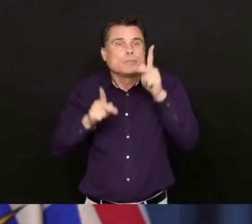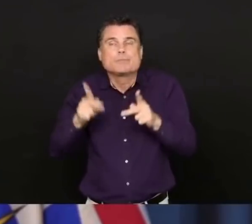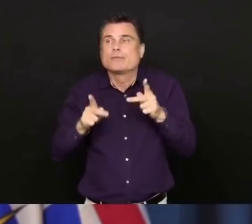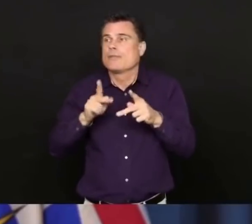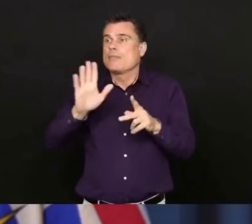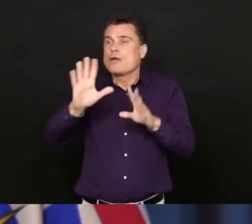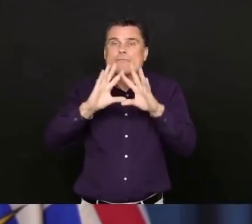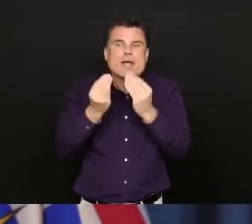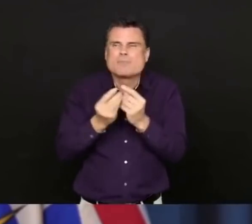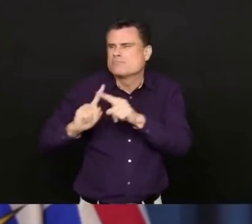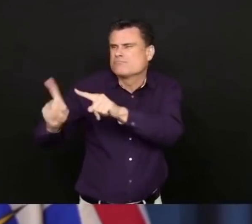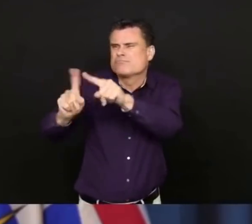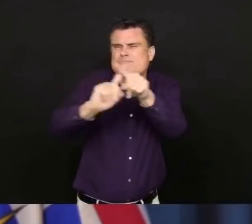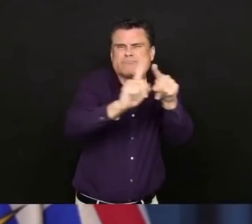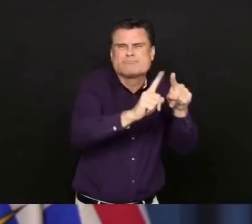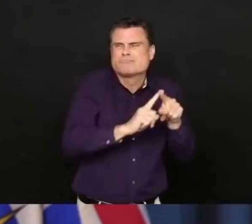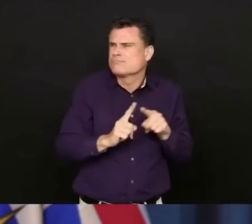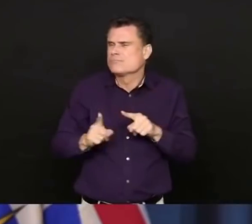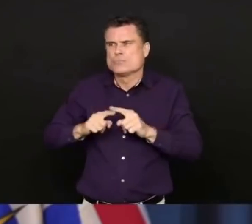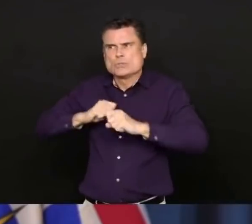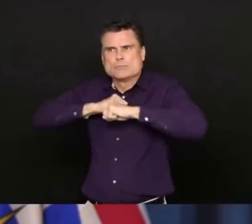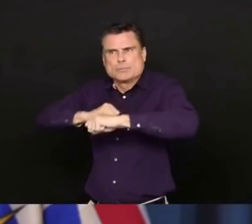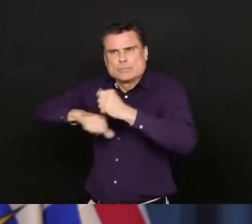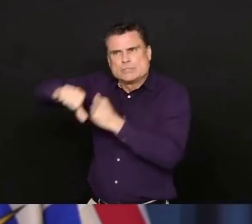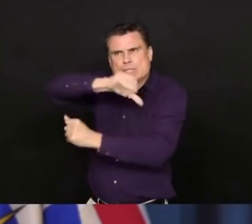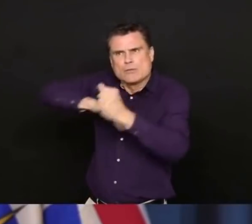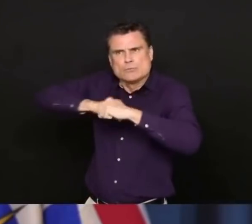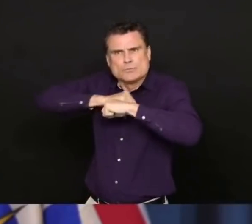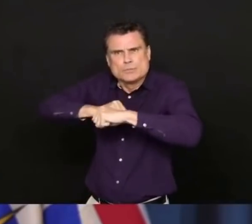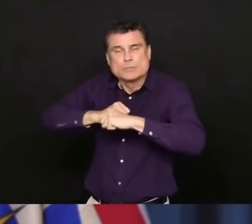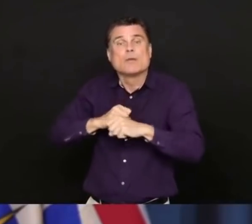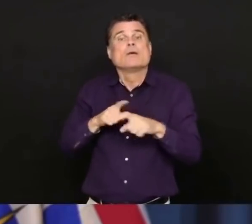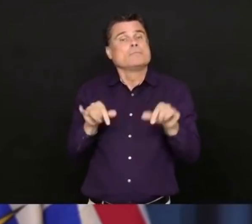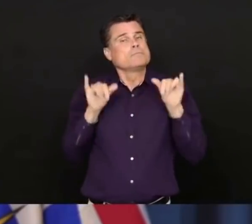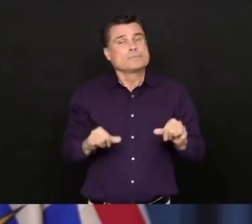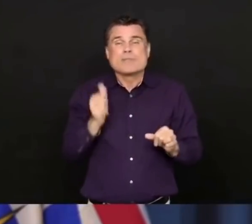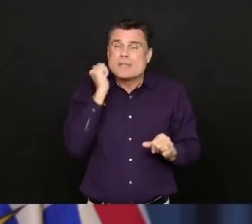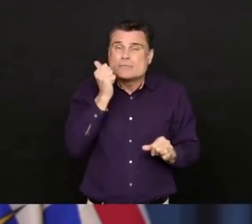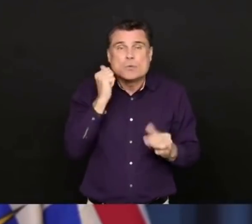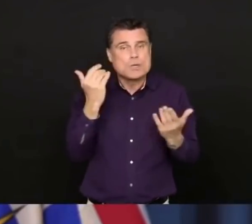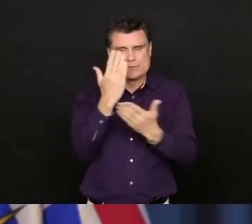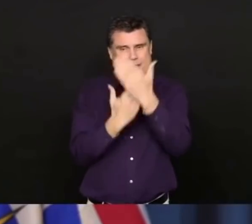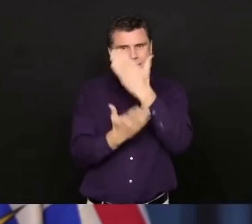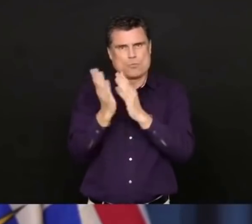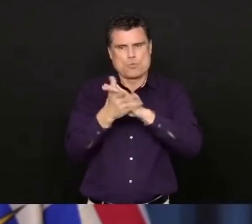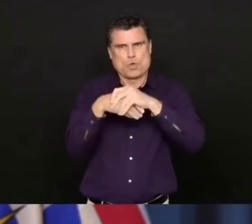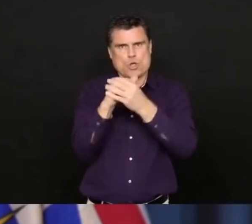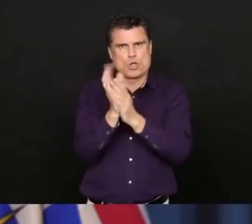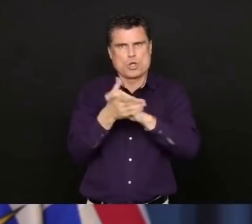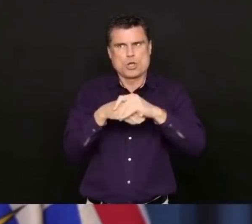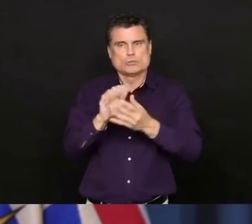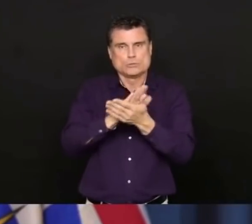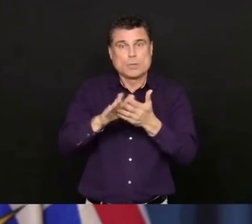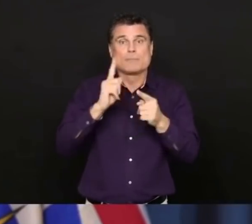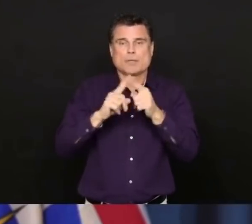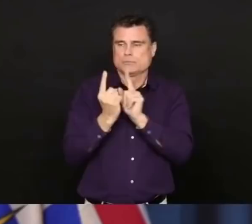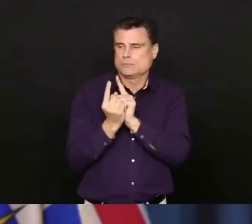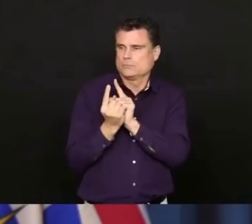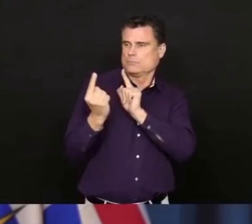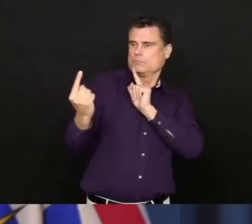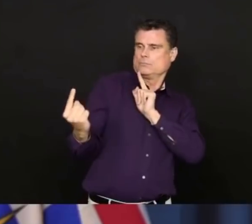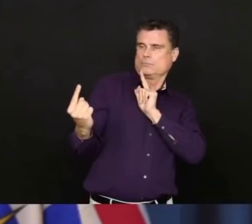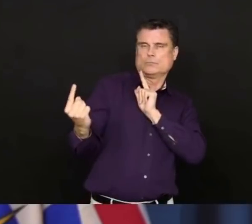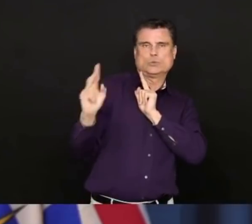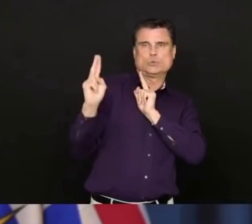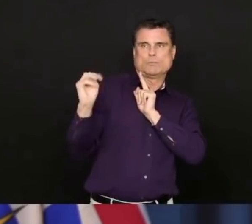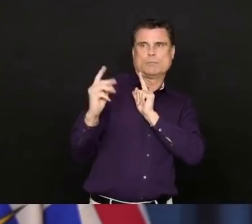here in BC. And all of us must continue to do those basic things, to clean our hands regularly, to stay